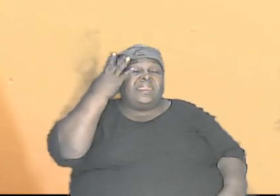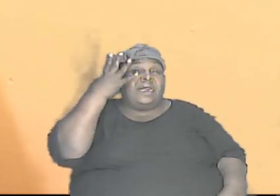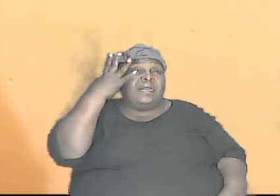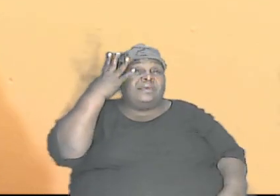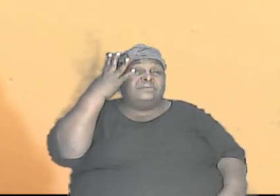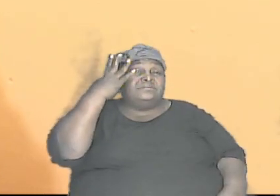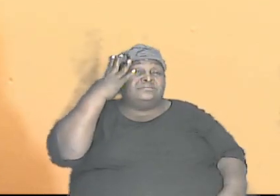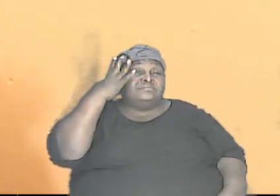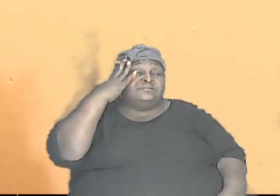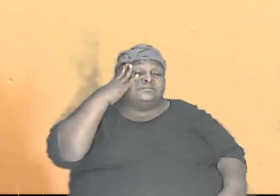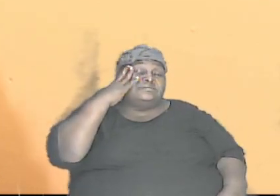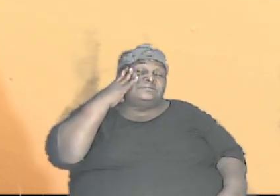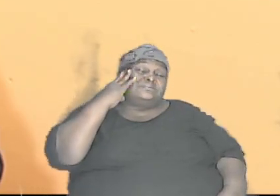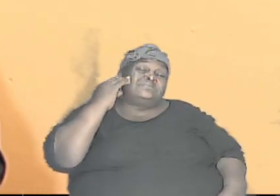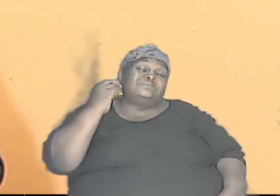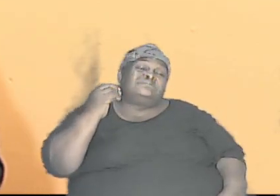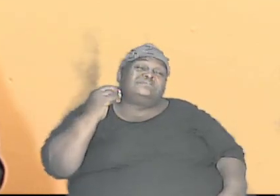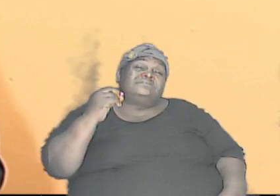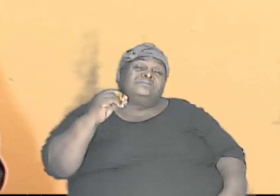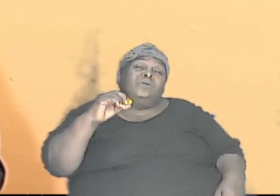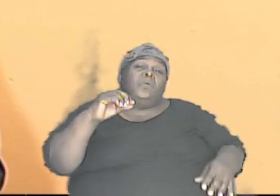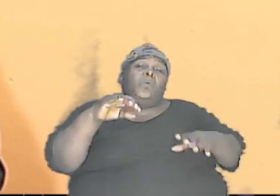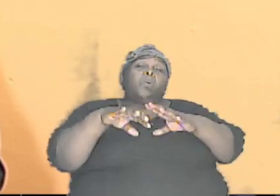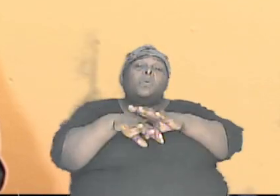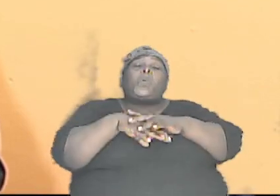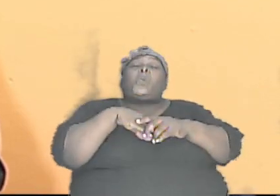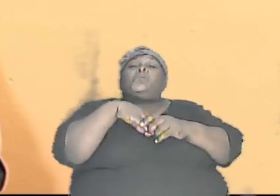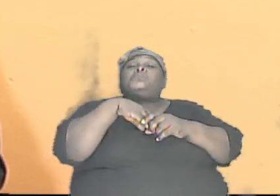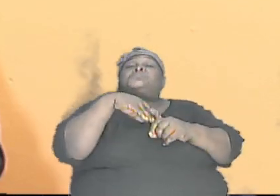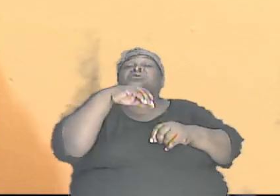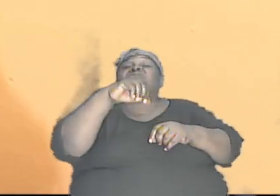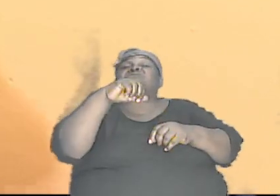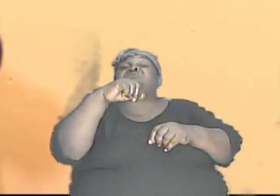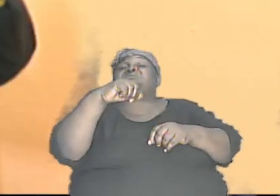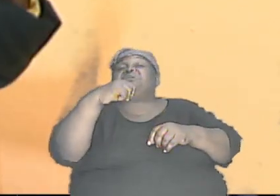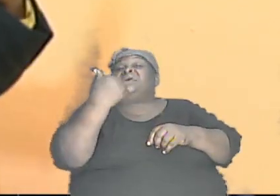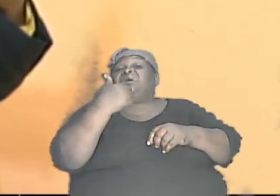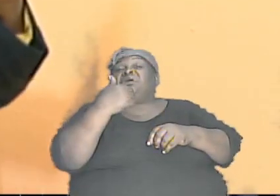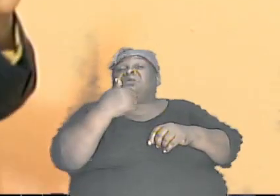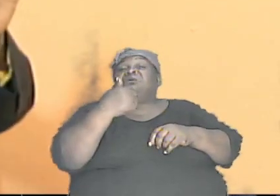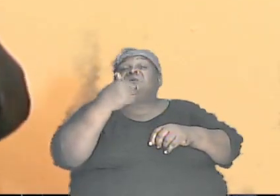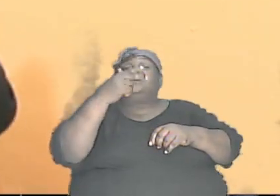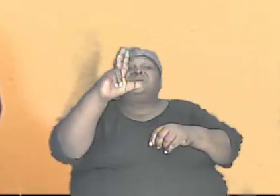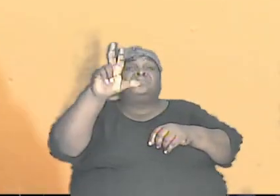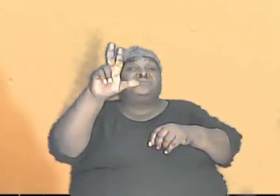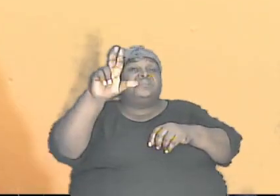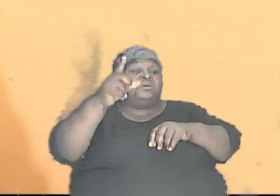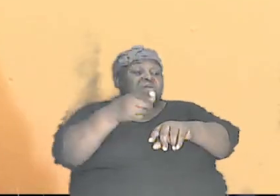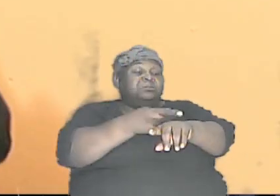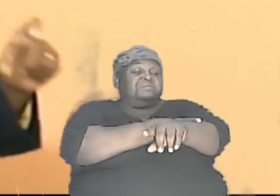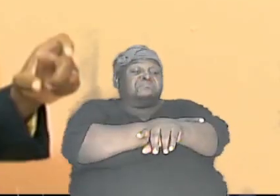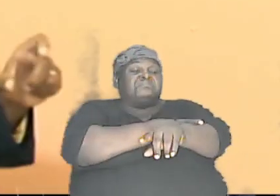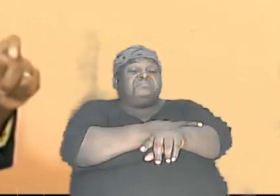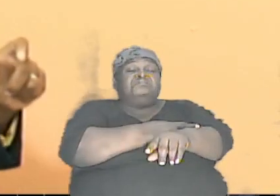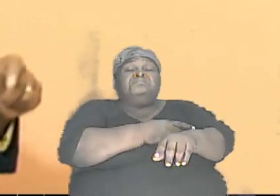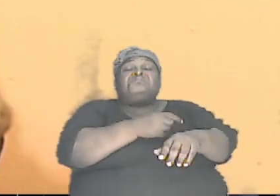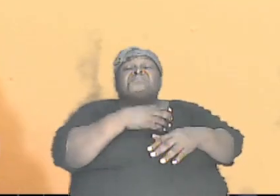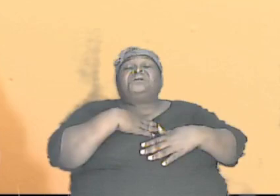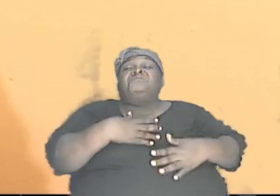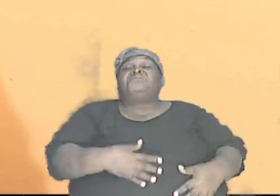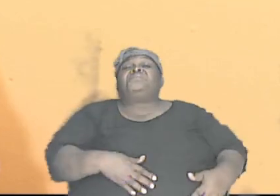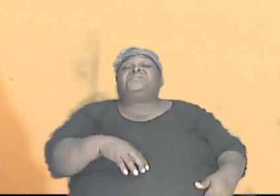So out of ten three were dark and everybody else were light skinned.